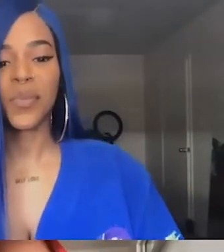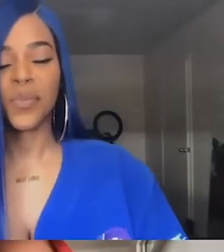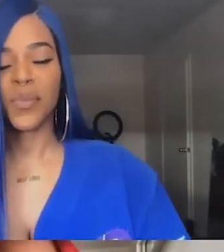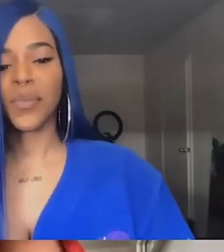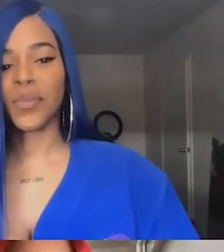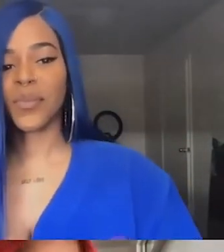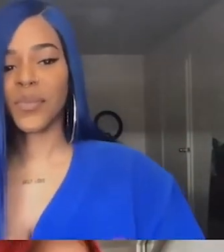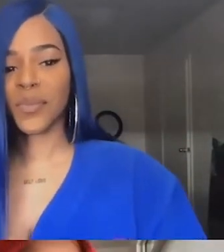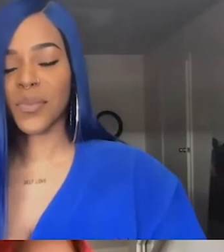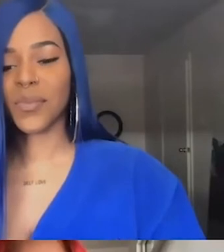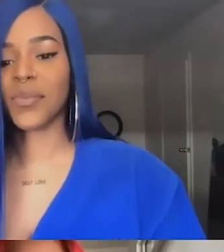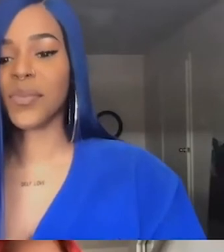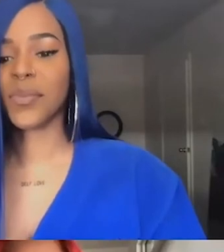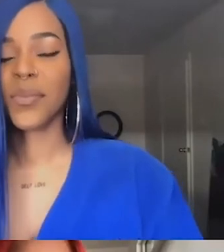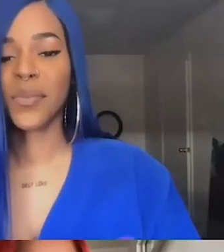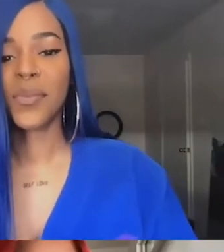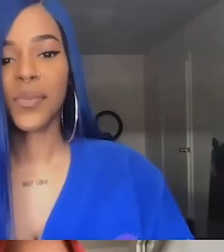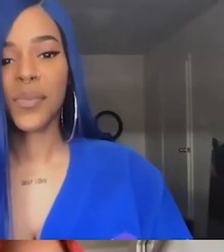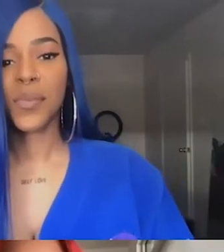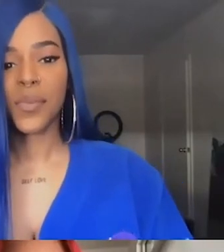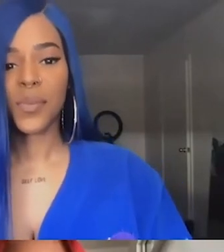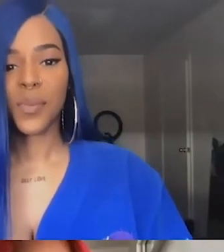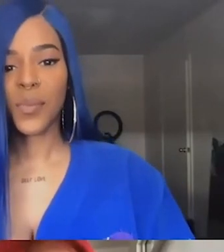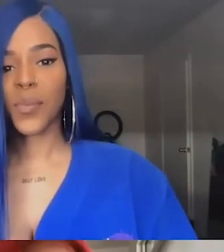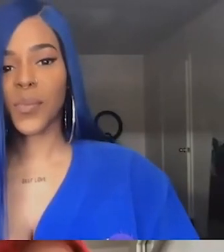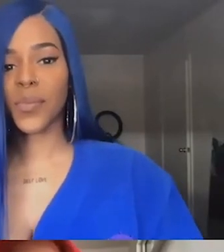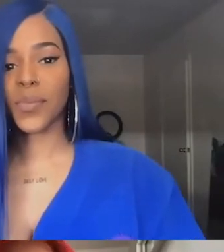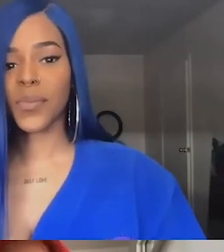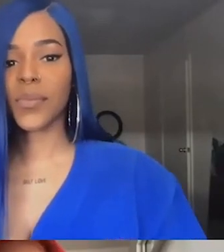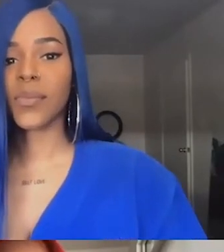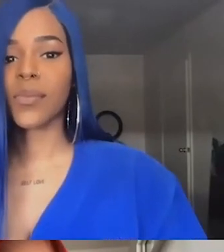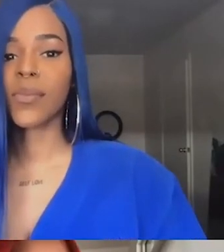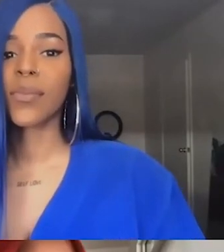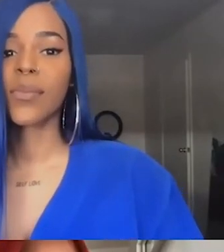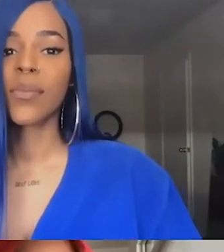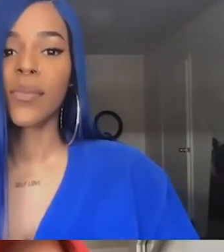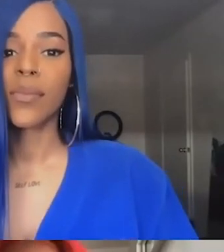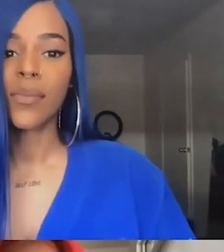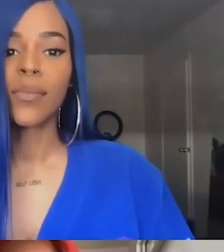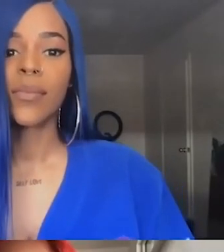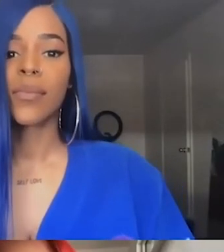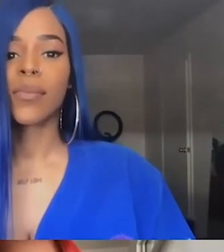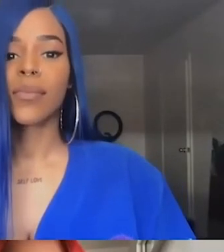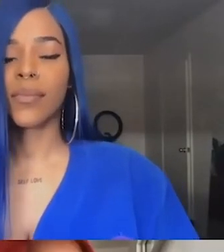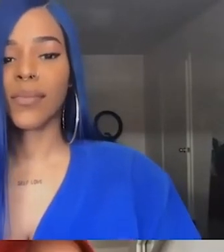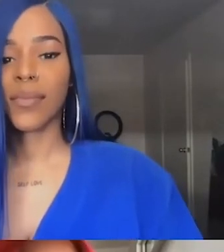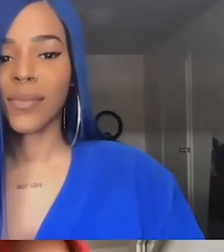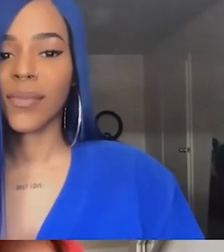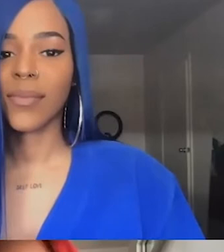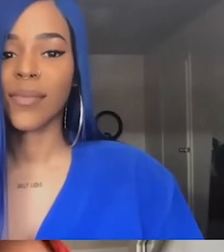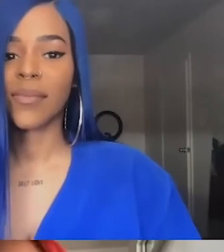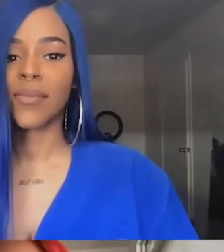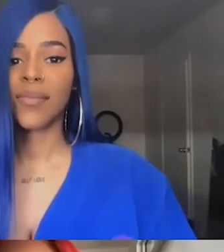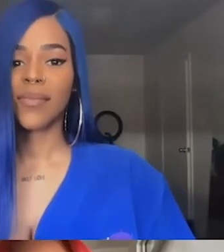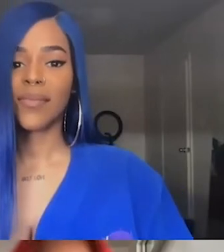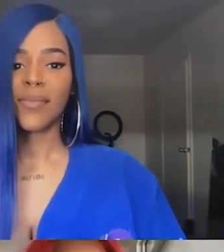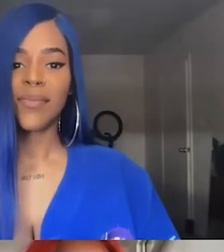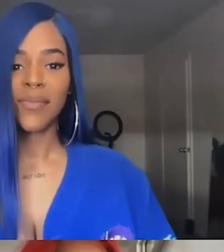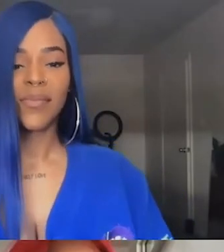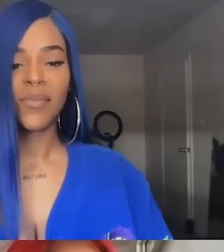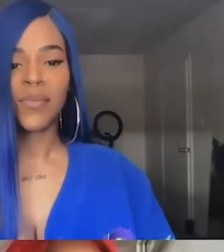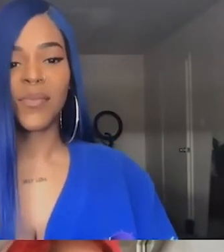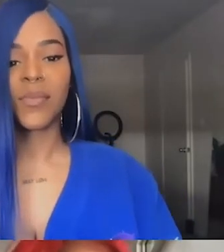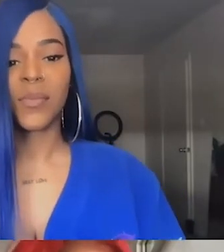The city is so grateful, and although we know it hasn't been easy for you, you stayed patient, you stayed focused, and you got it done.